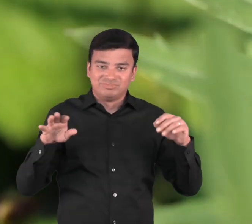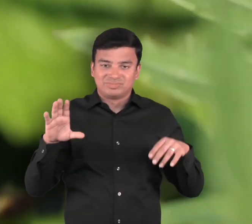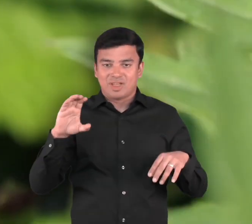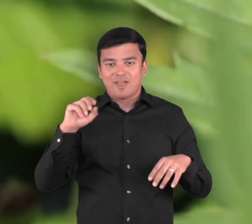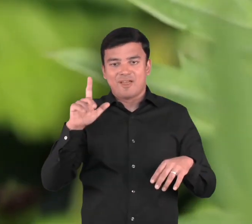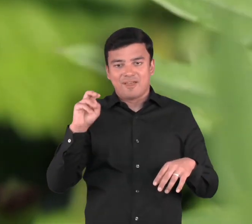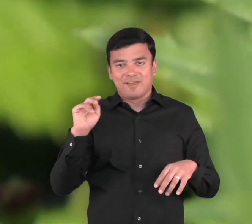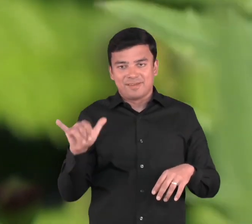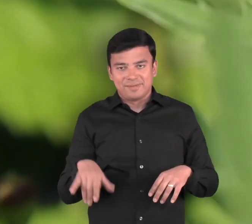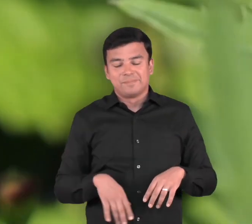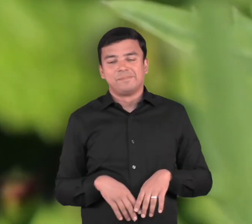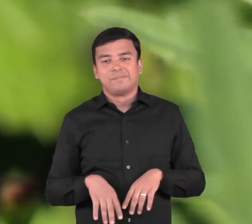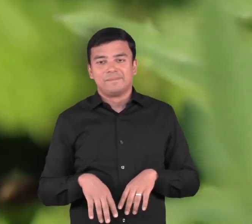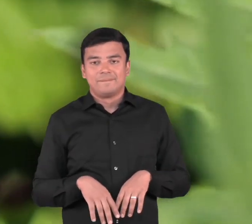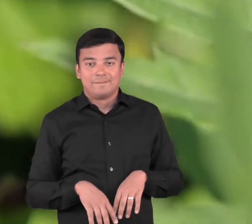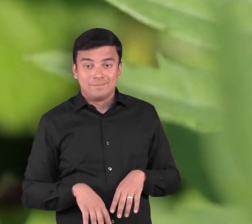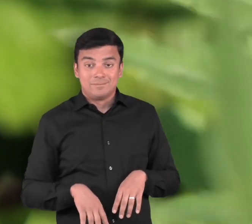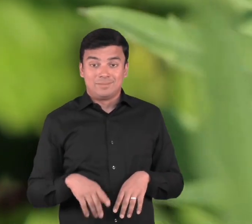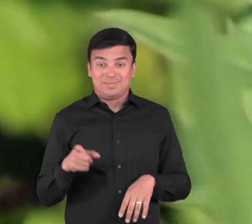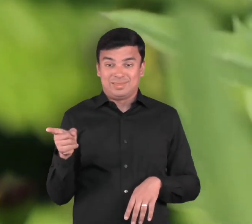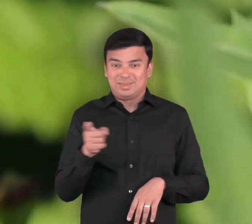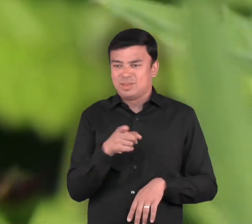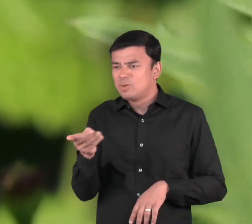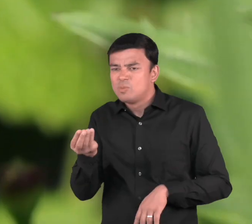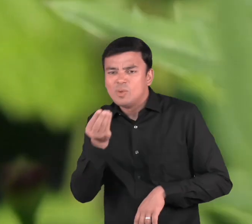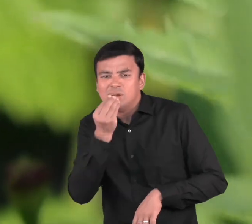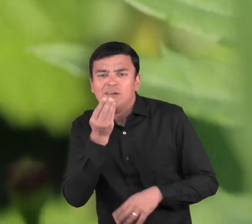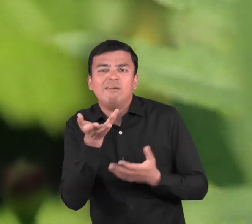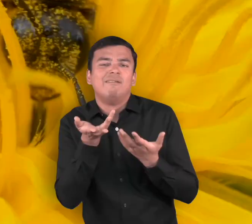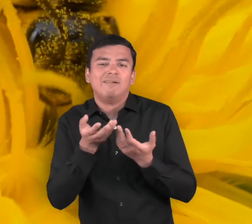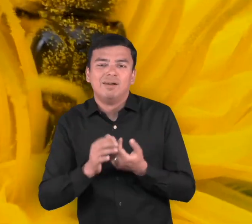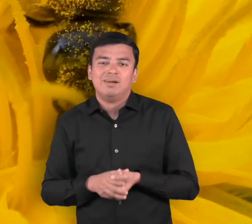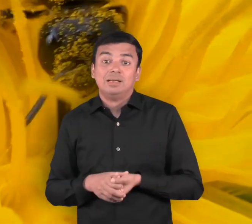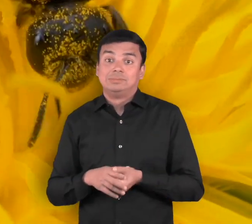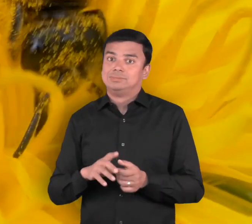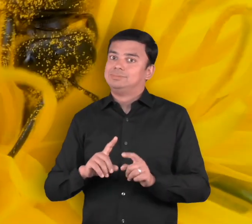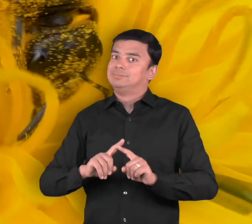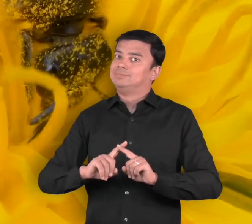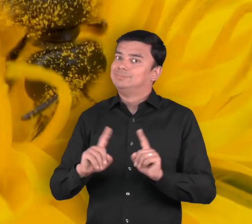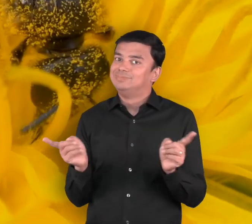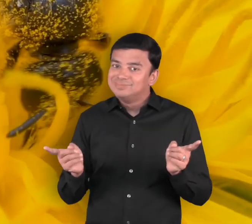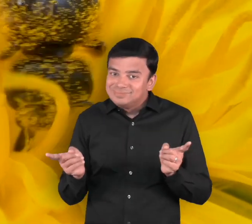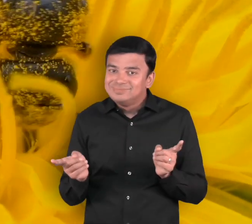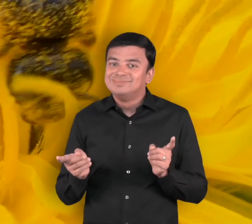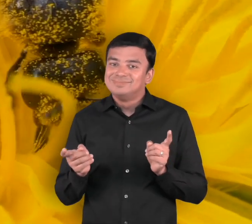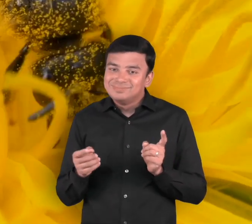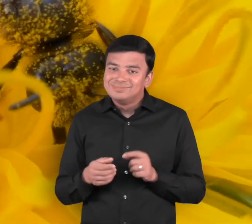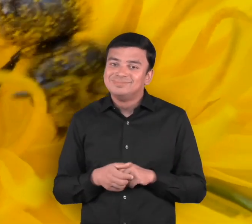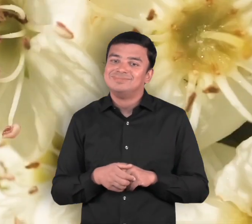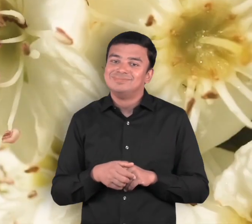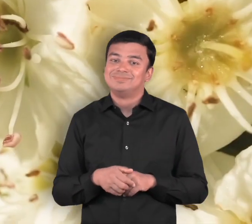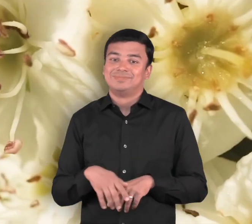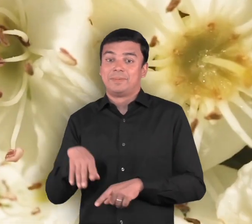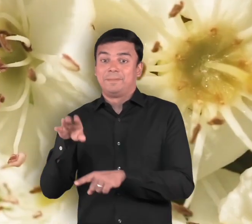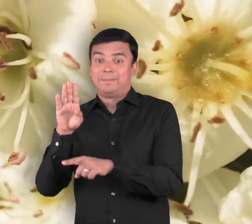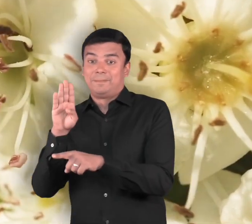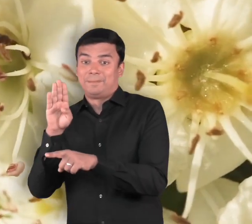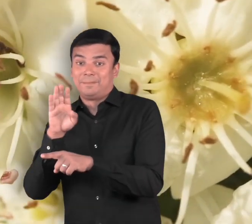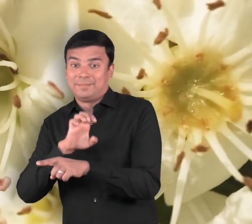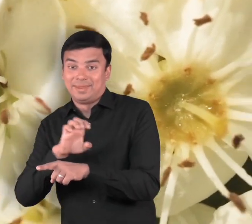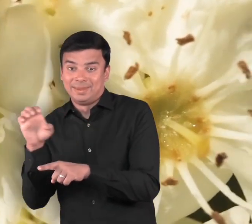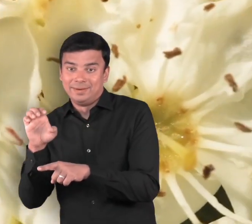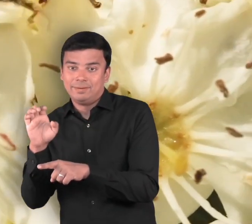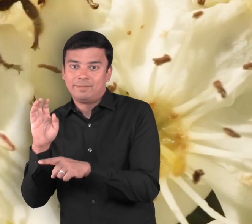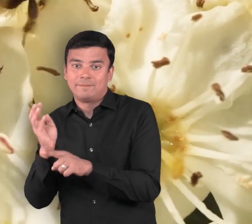Bees consume plant pollen and nectar from flowering plants. Nectar is a sweet fluid produced by flowers and